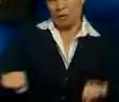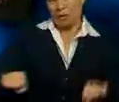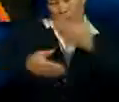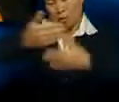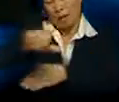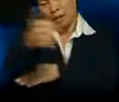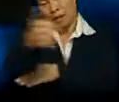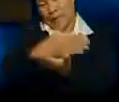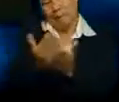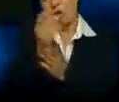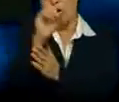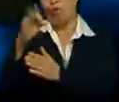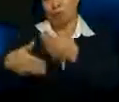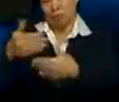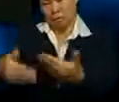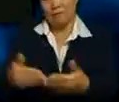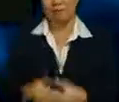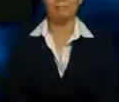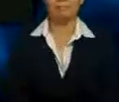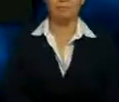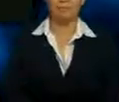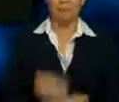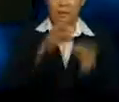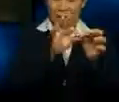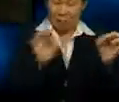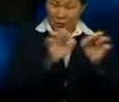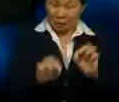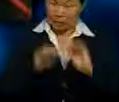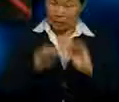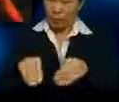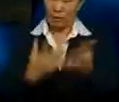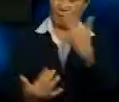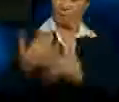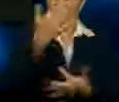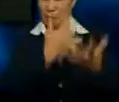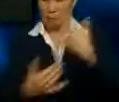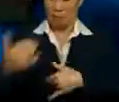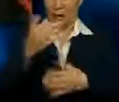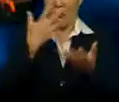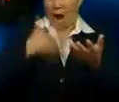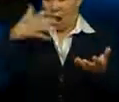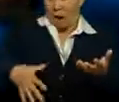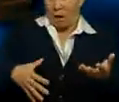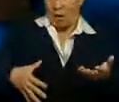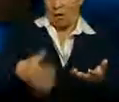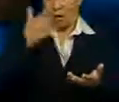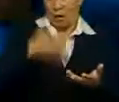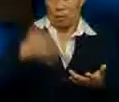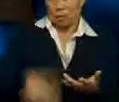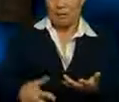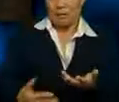parts of the process. The fibre will be put into the furnace in which it will be heated, hence generating steam.